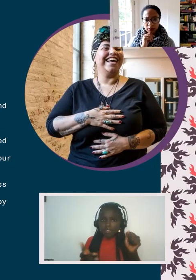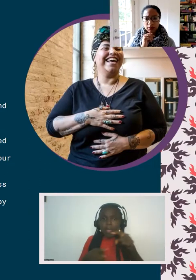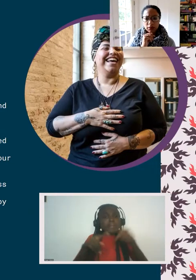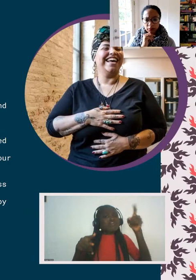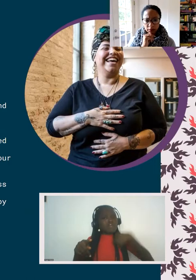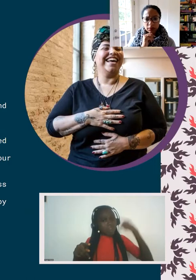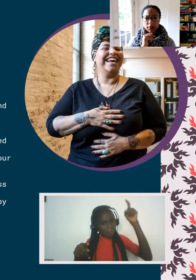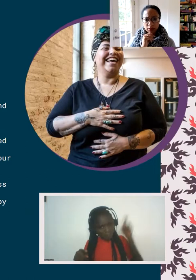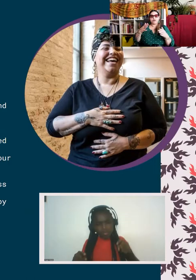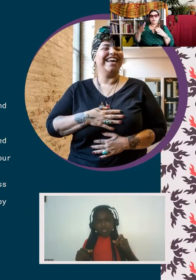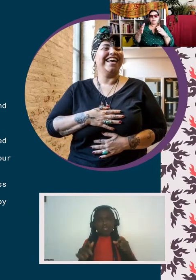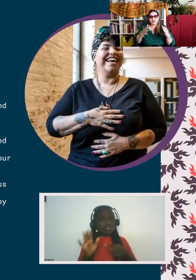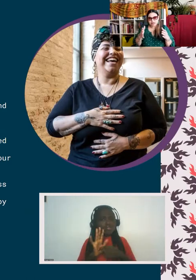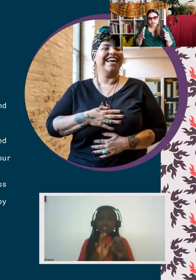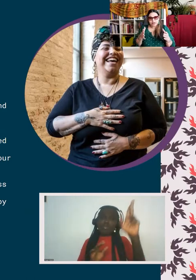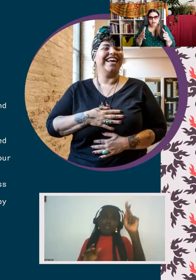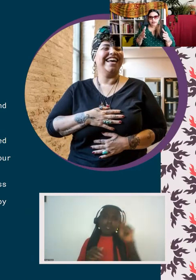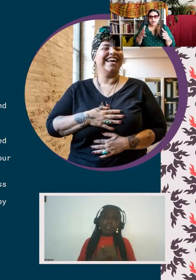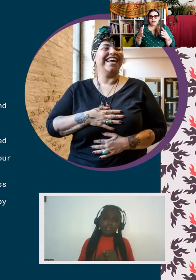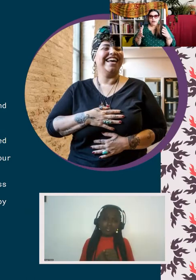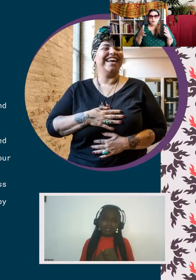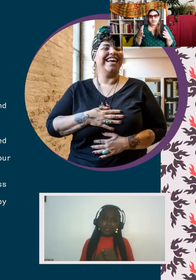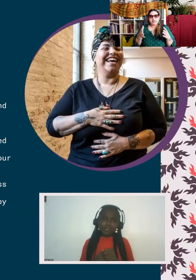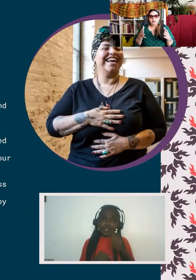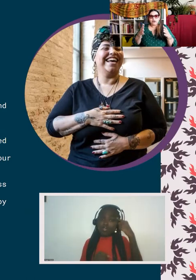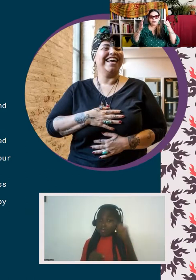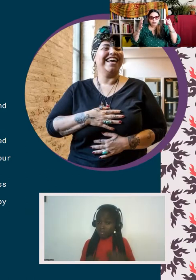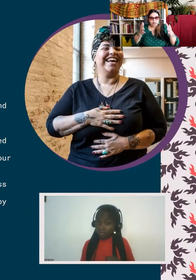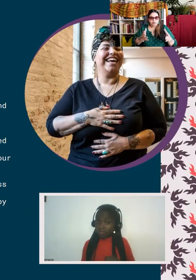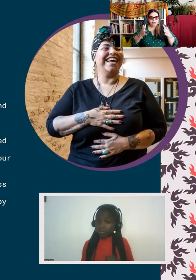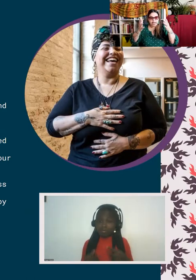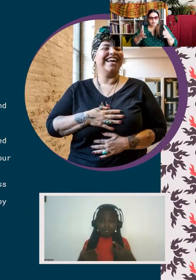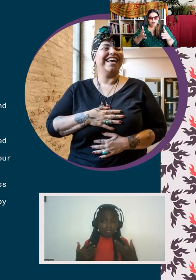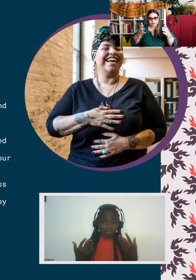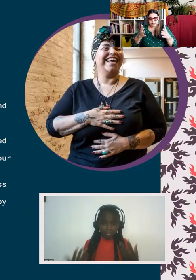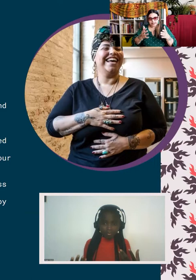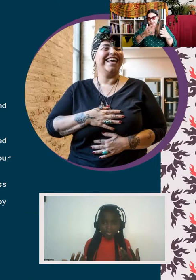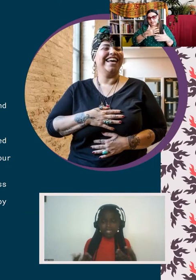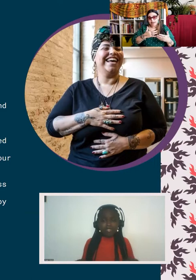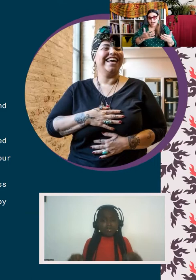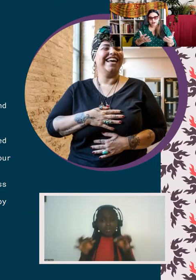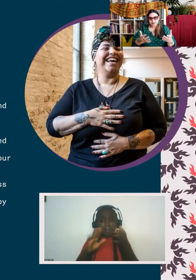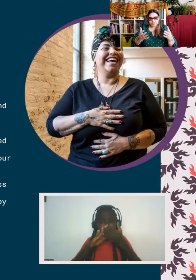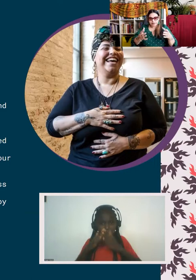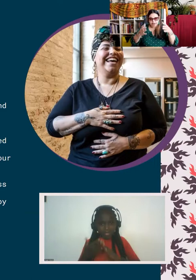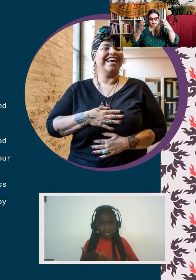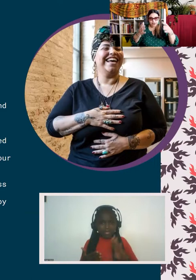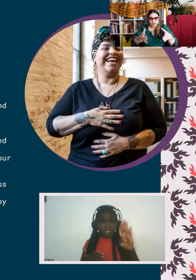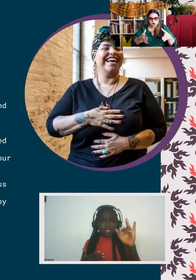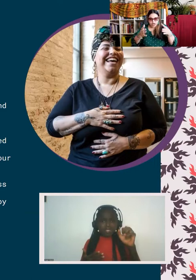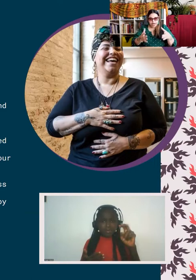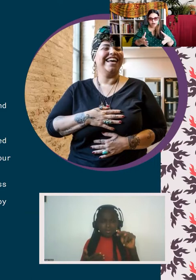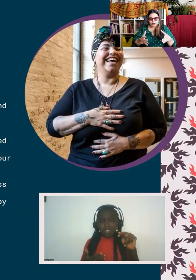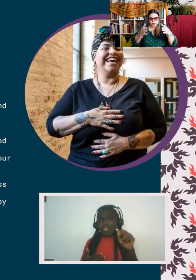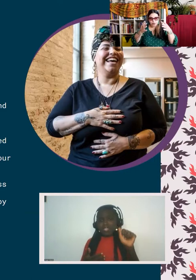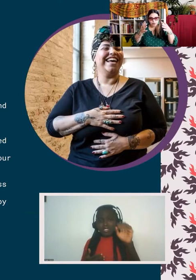show up. Right. And so for me, there's this piece about being able, and it's my honor to be here, being able